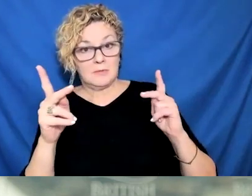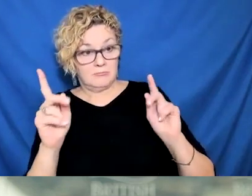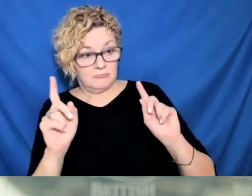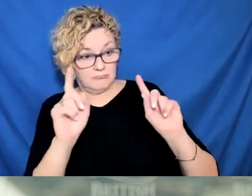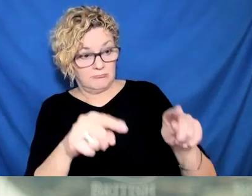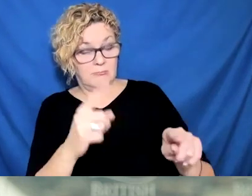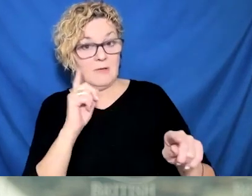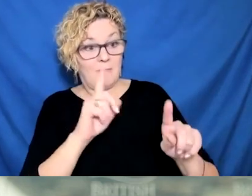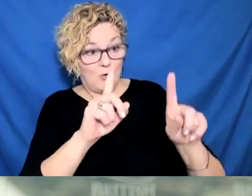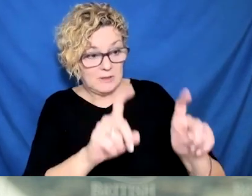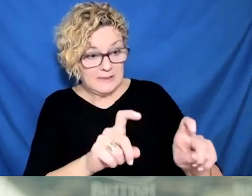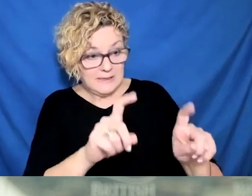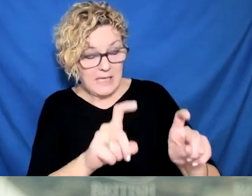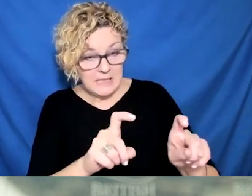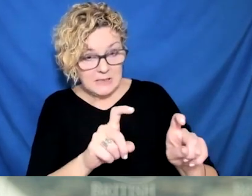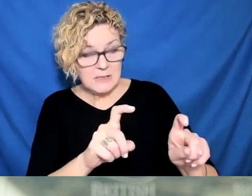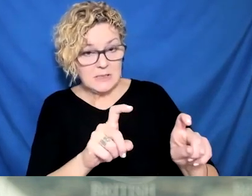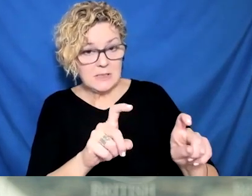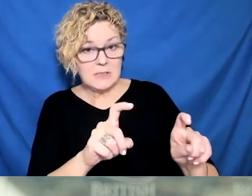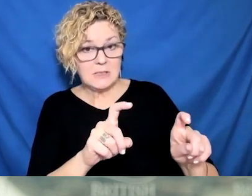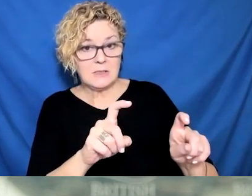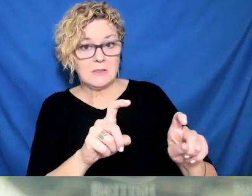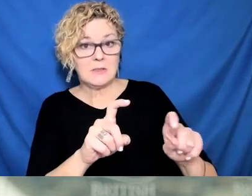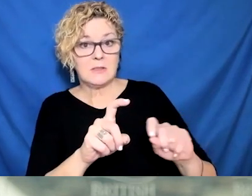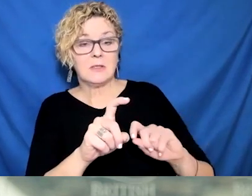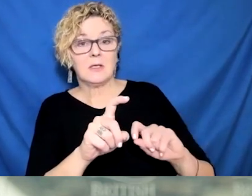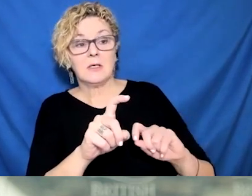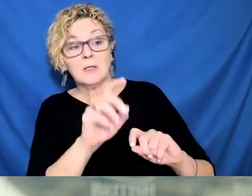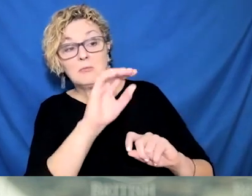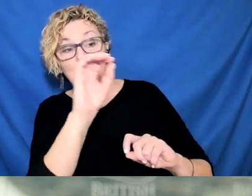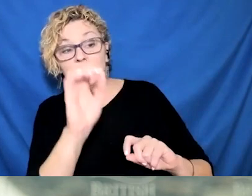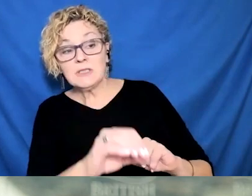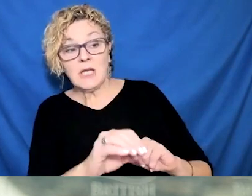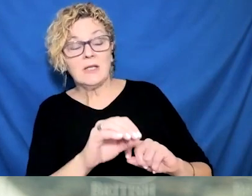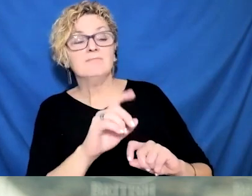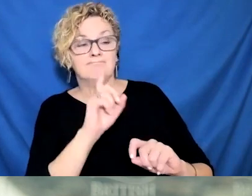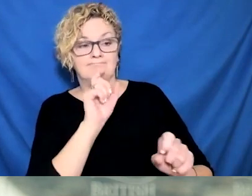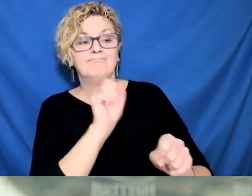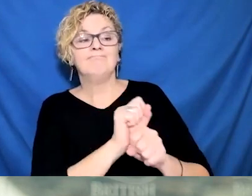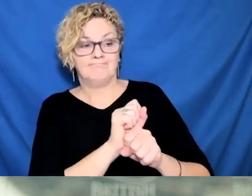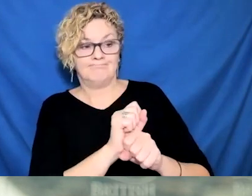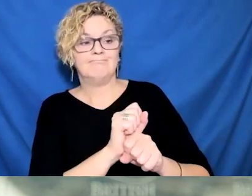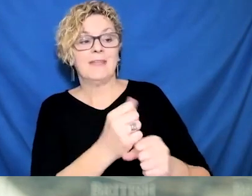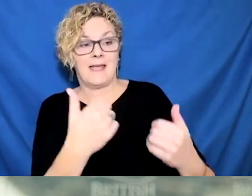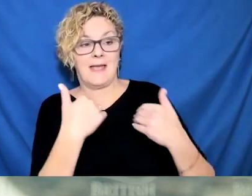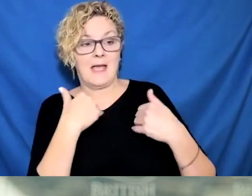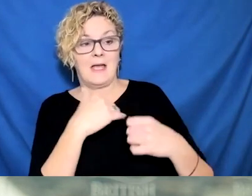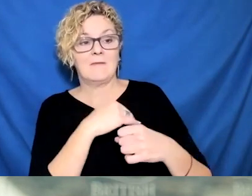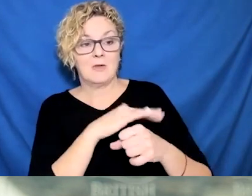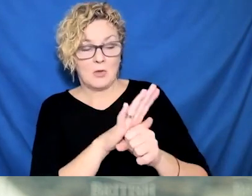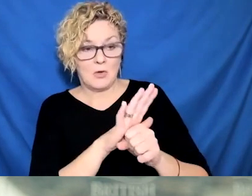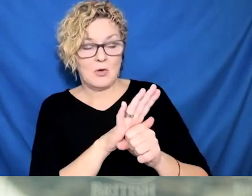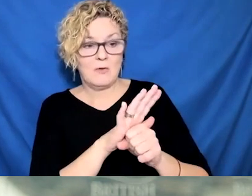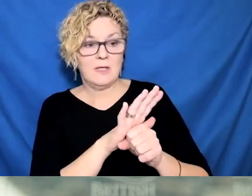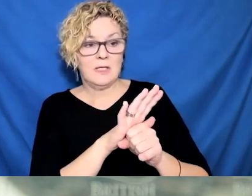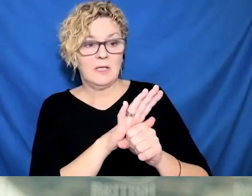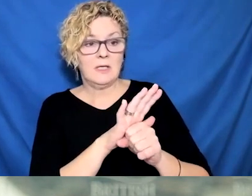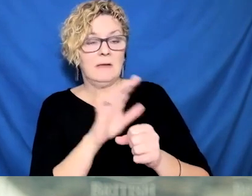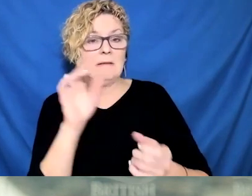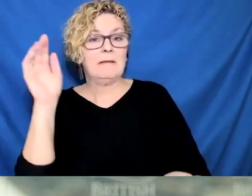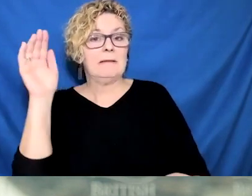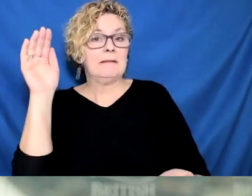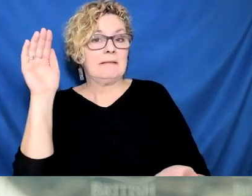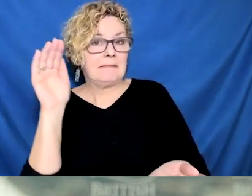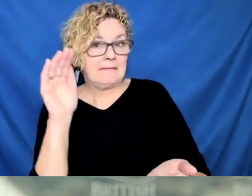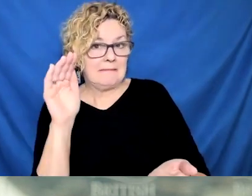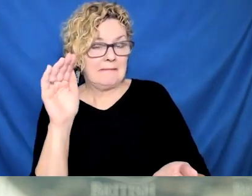mask. I have not seen someone in a grocery store in months without a mask on. And that shows the public, the